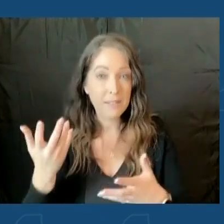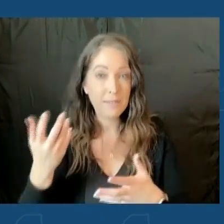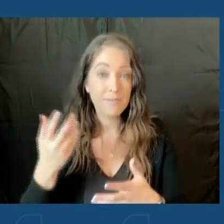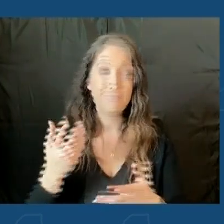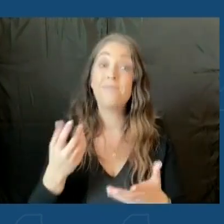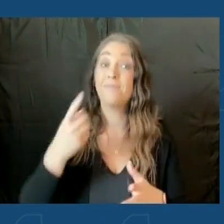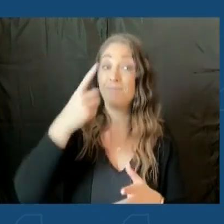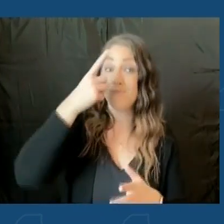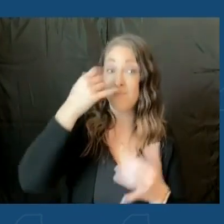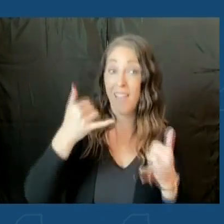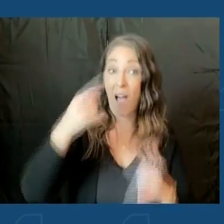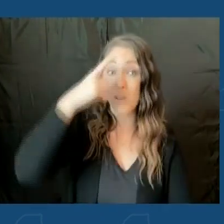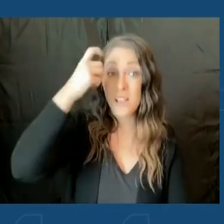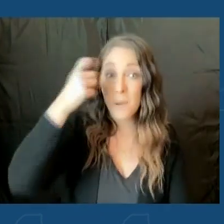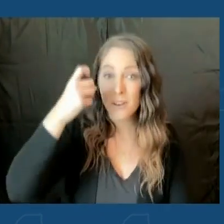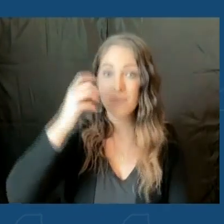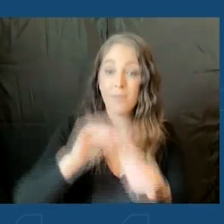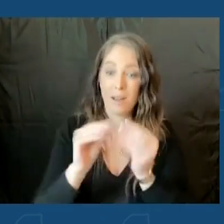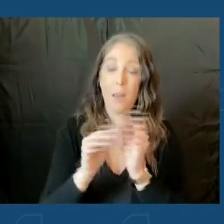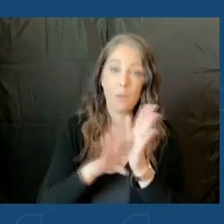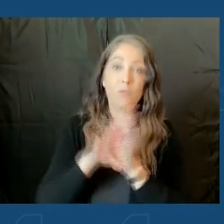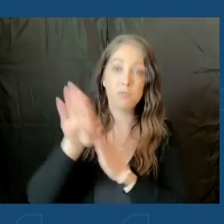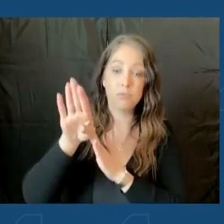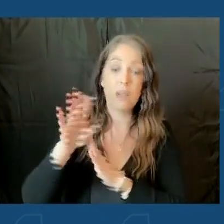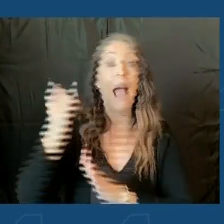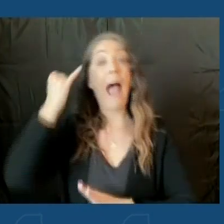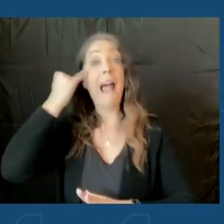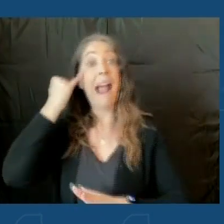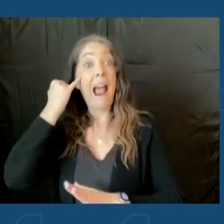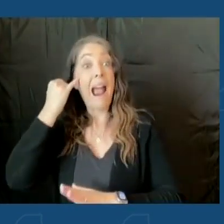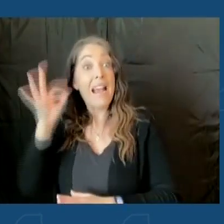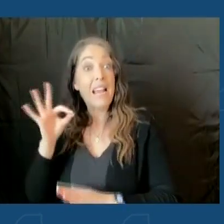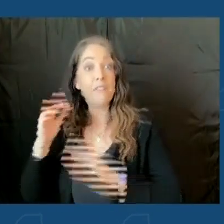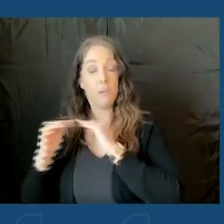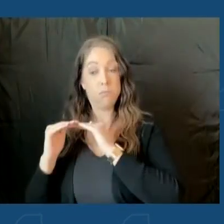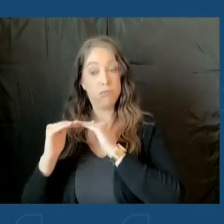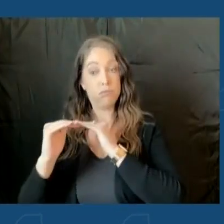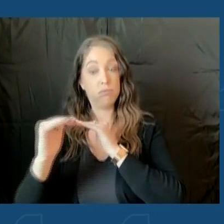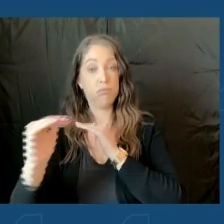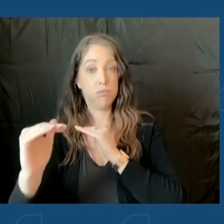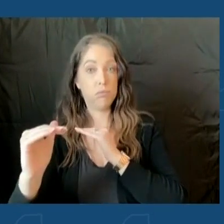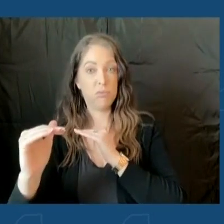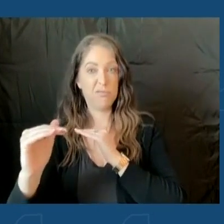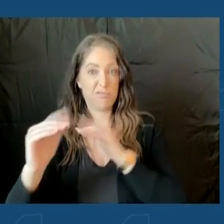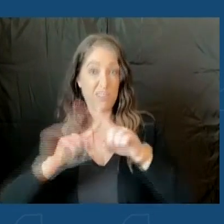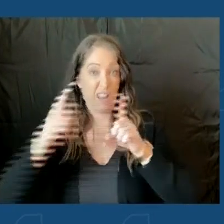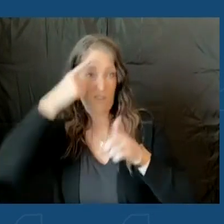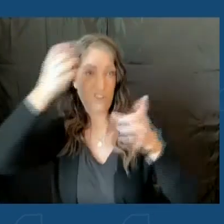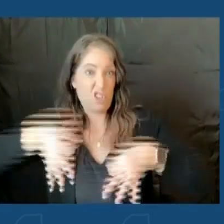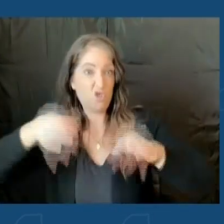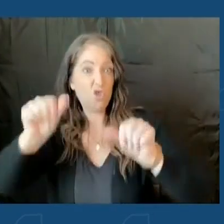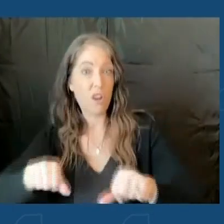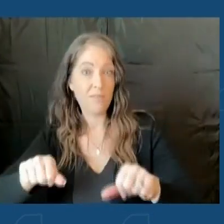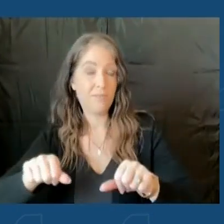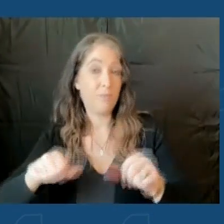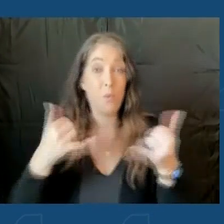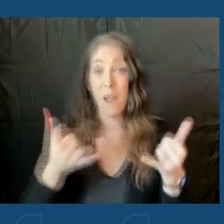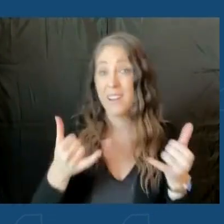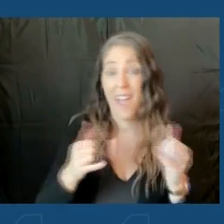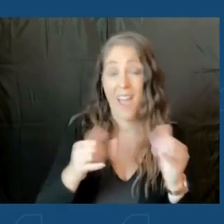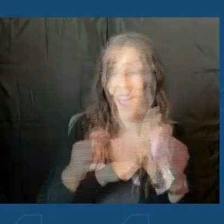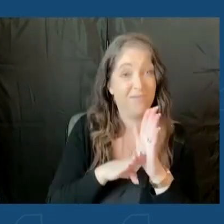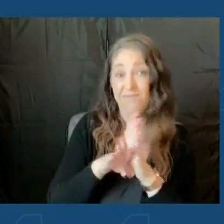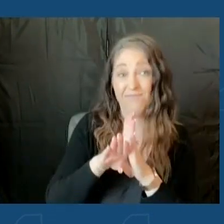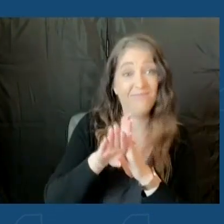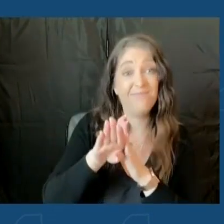up. If we had flatlined, we'd be able to make a totally different decision, which I had hoped to be at. We're not flatlining. You know, the numbers